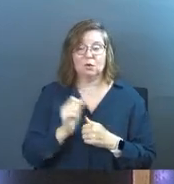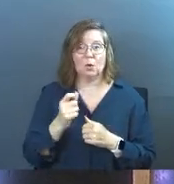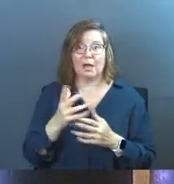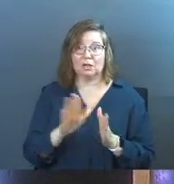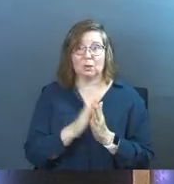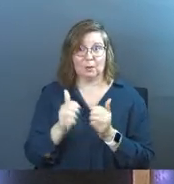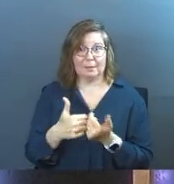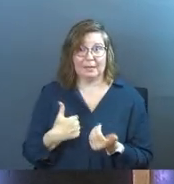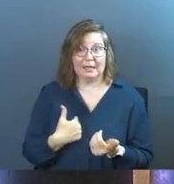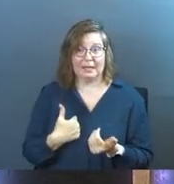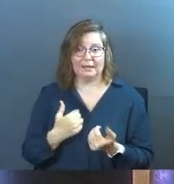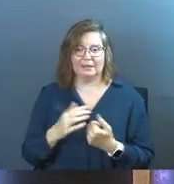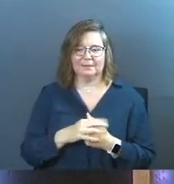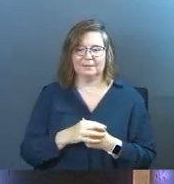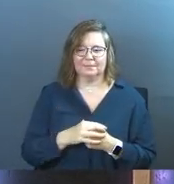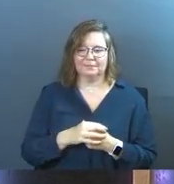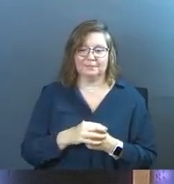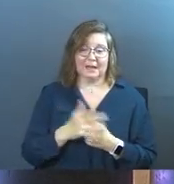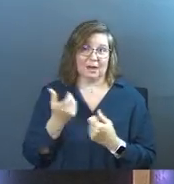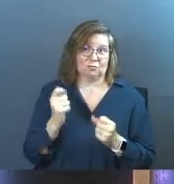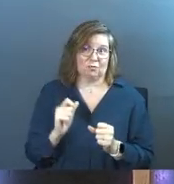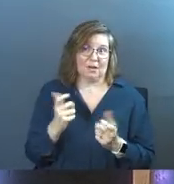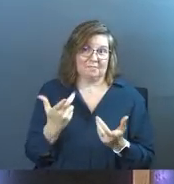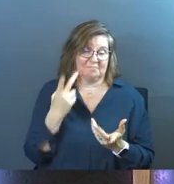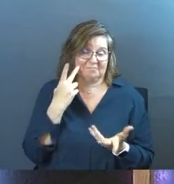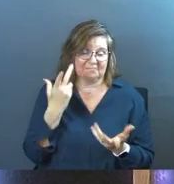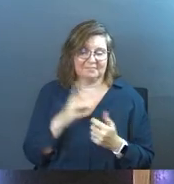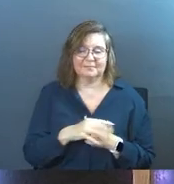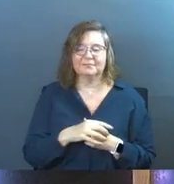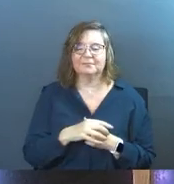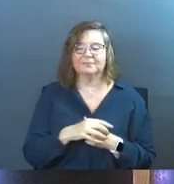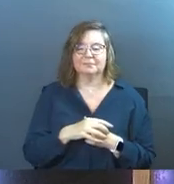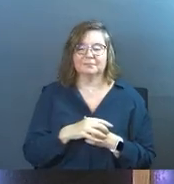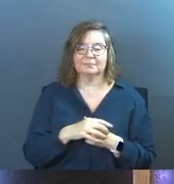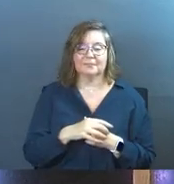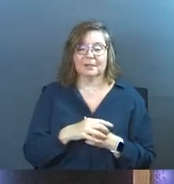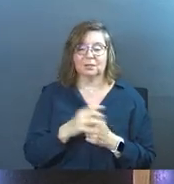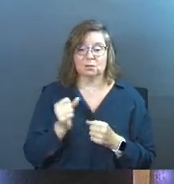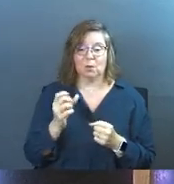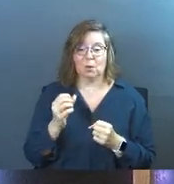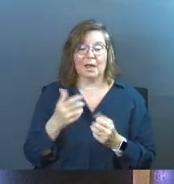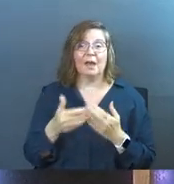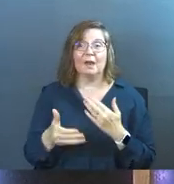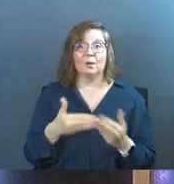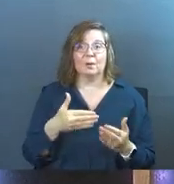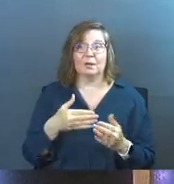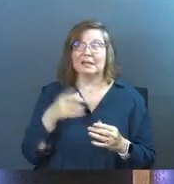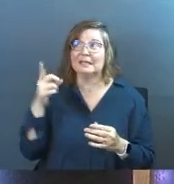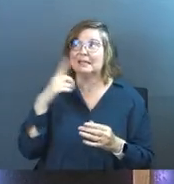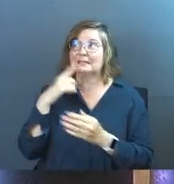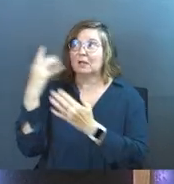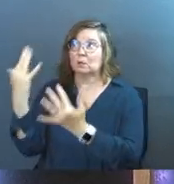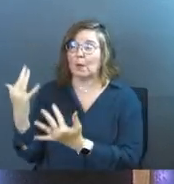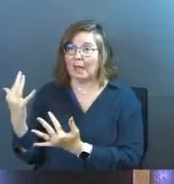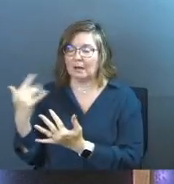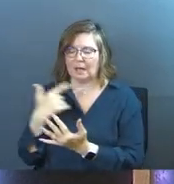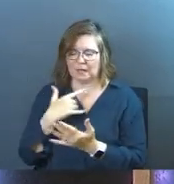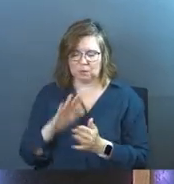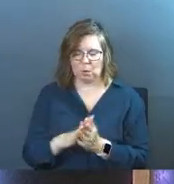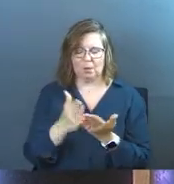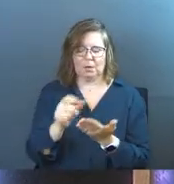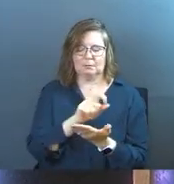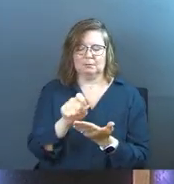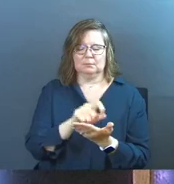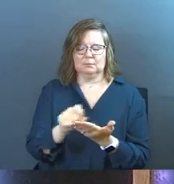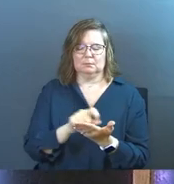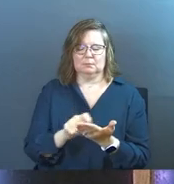I, so I took it with me. I guess I'll try this out. And, and so anyway, he says, wait. And so I opened up the journal